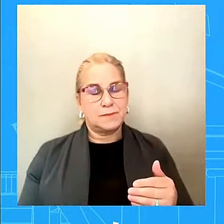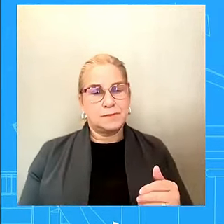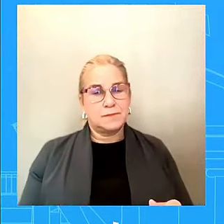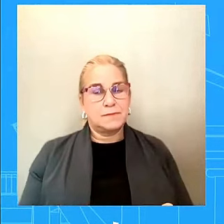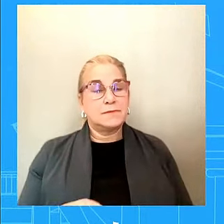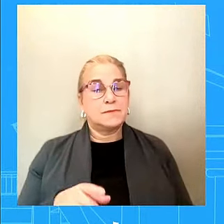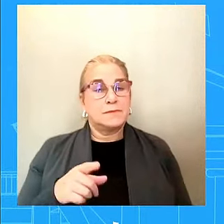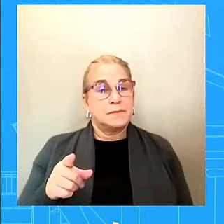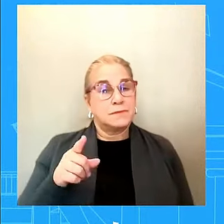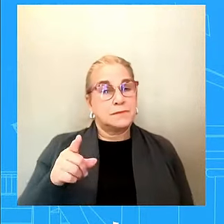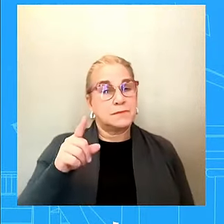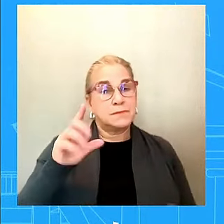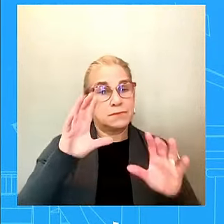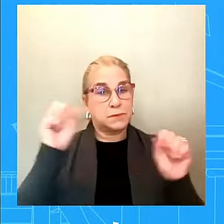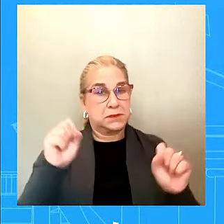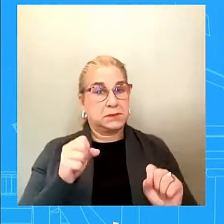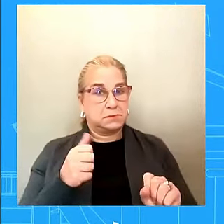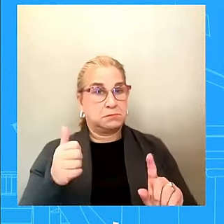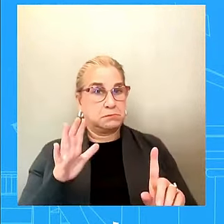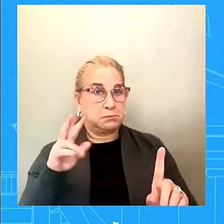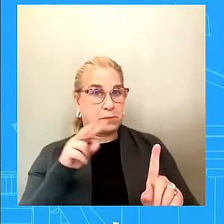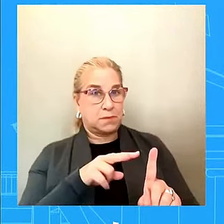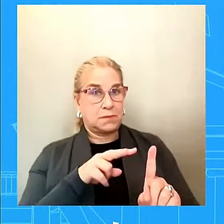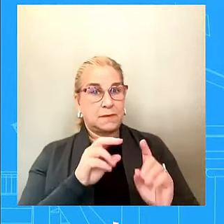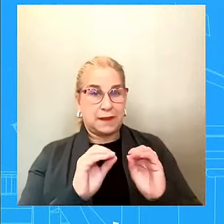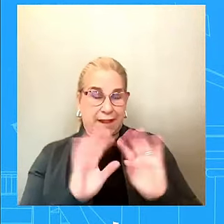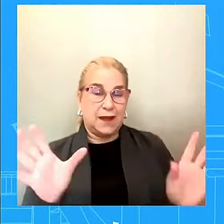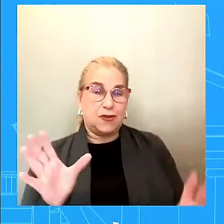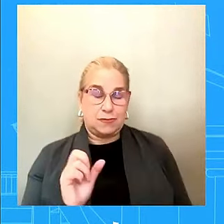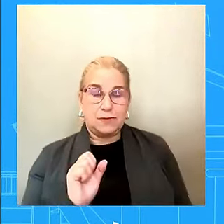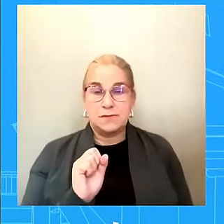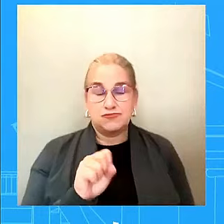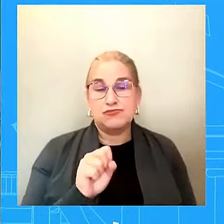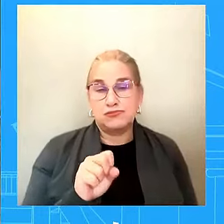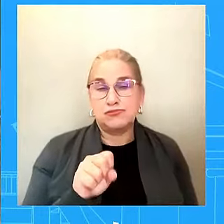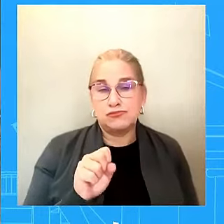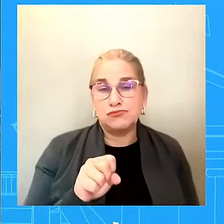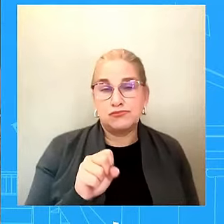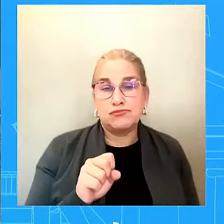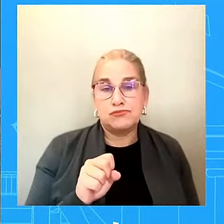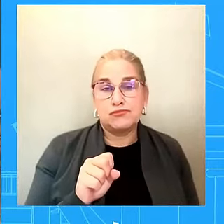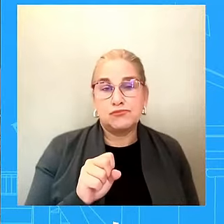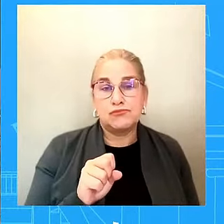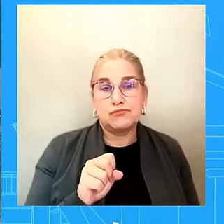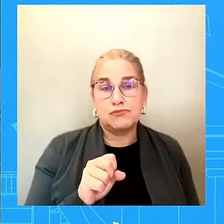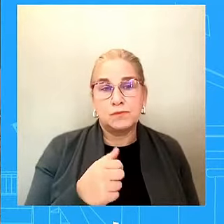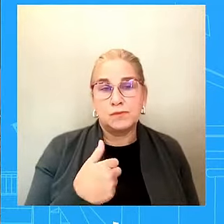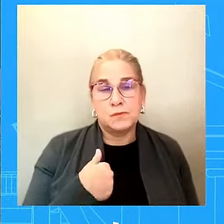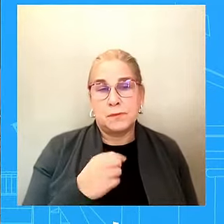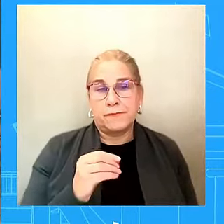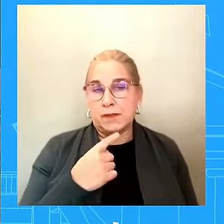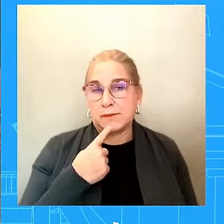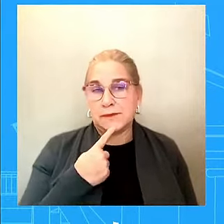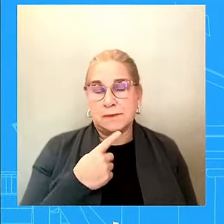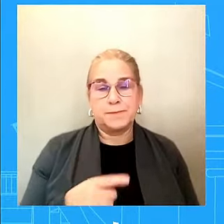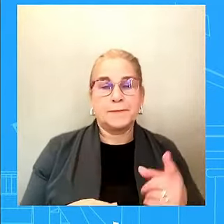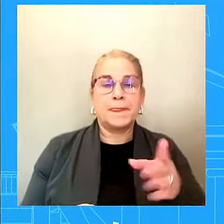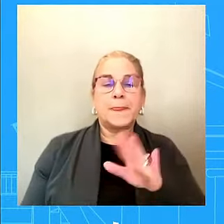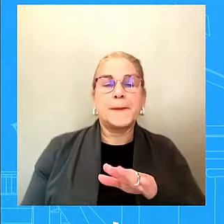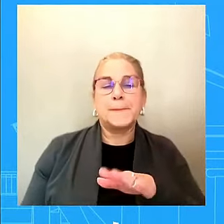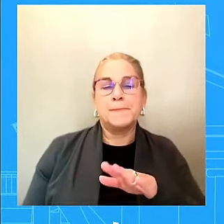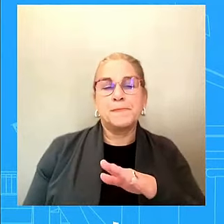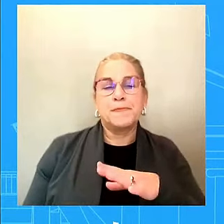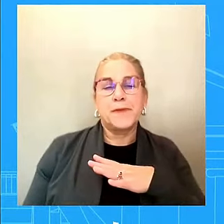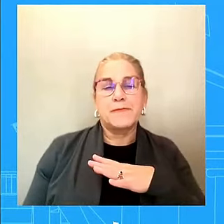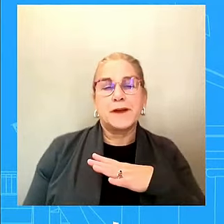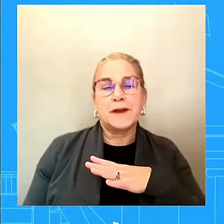and was, uh, and was sharing with all of you. I don't think there's anything more to add. Does he have concerns about his, the former President's mental illness? I don't have anything else to add. I